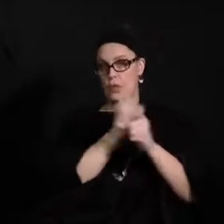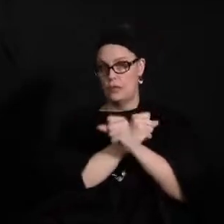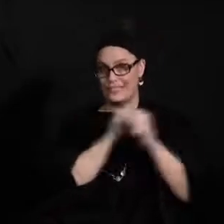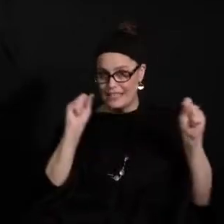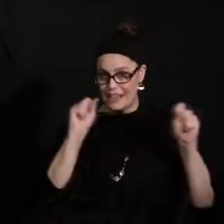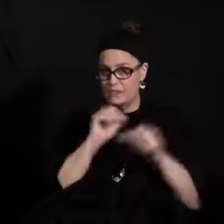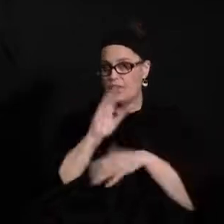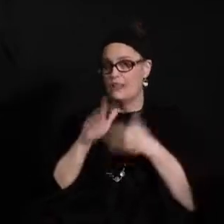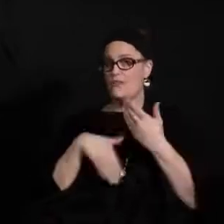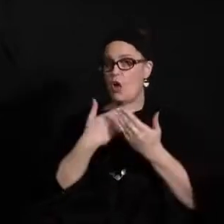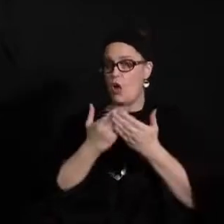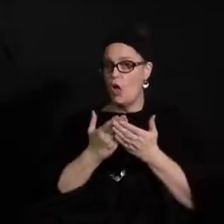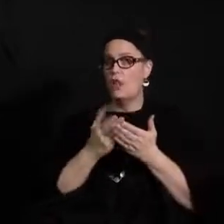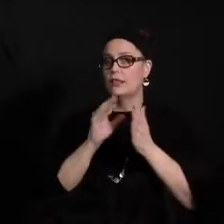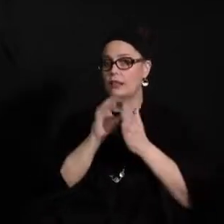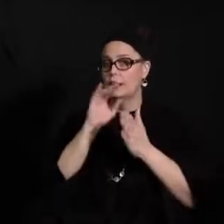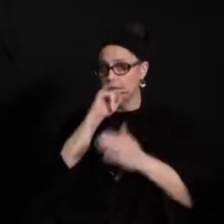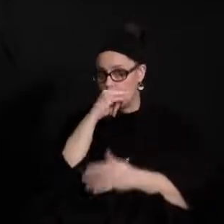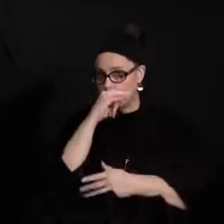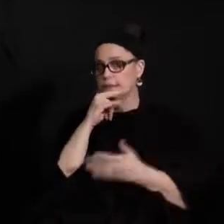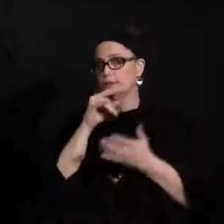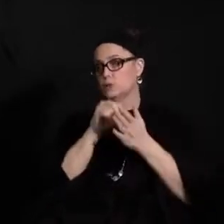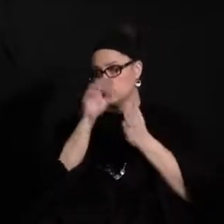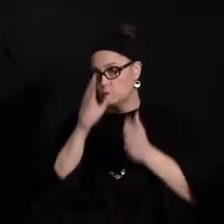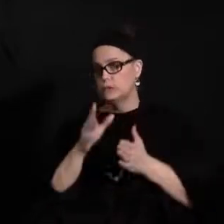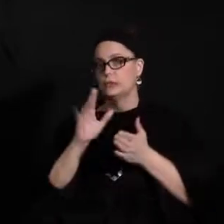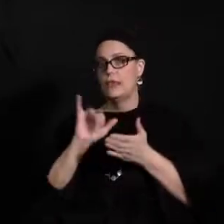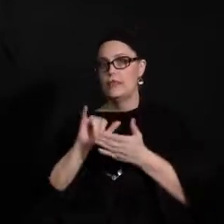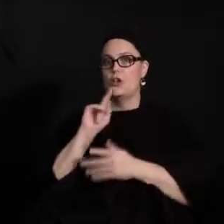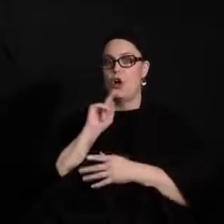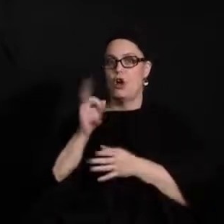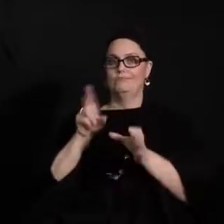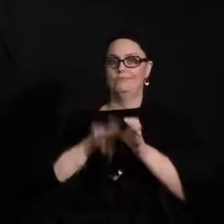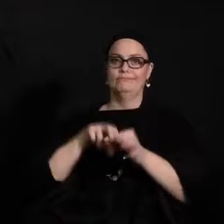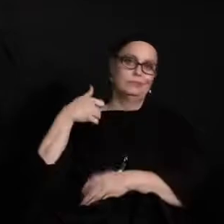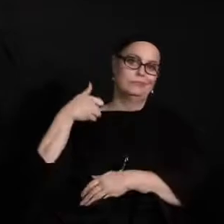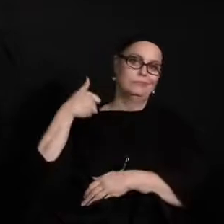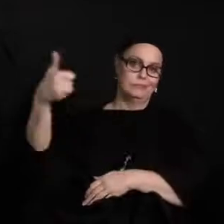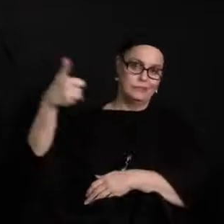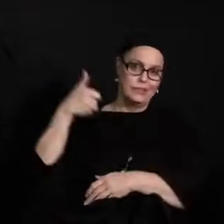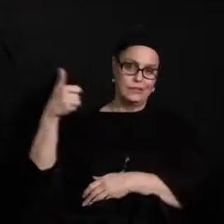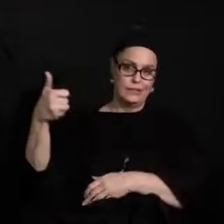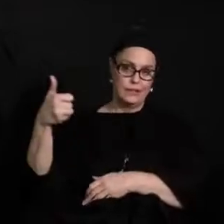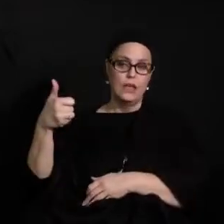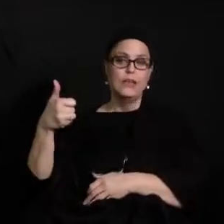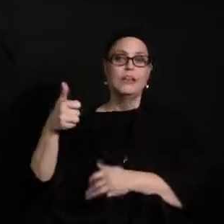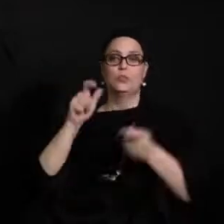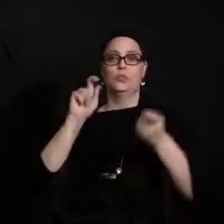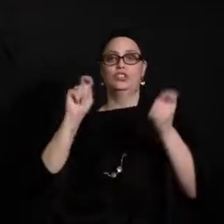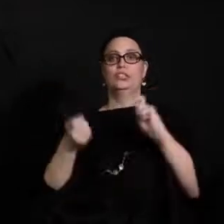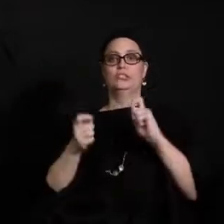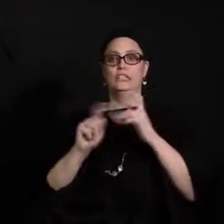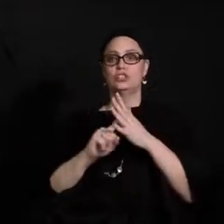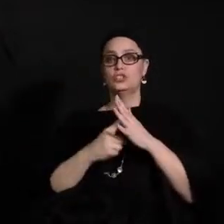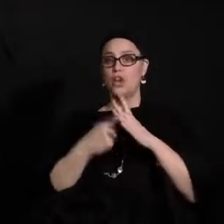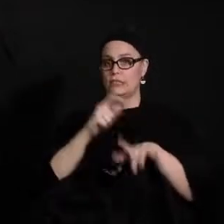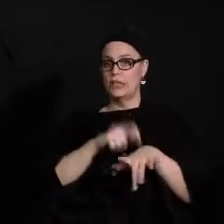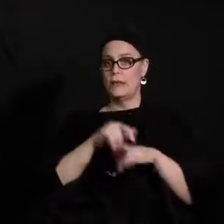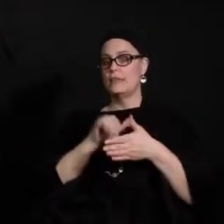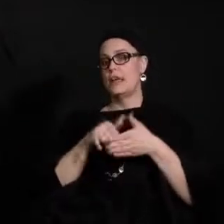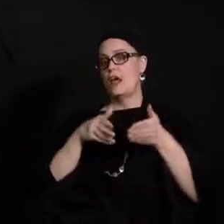of all kids and all of those that are being transported. And by adjusting our start times, it allows us